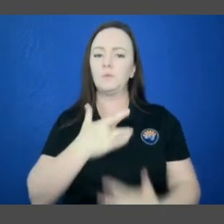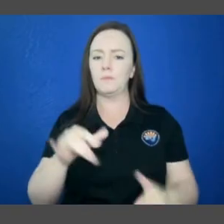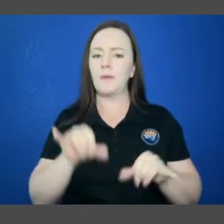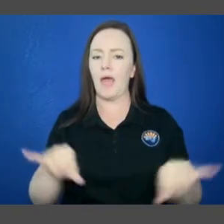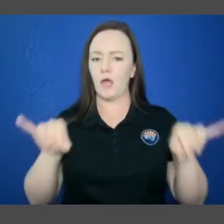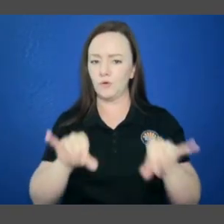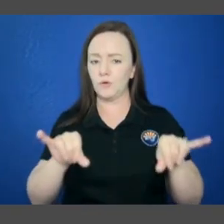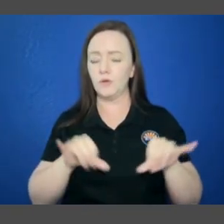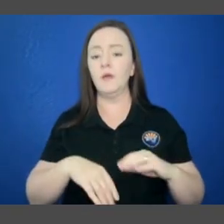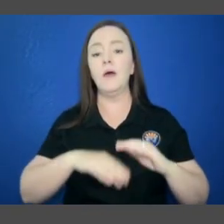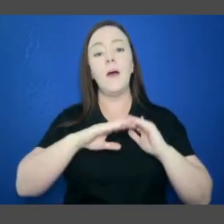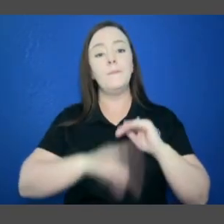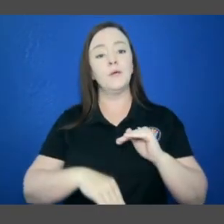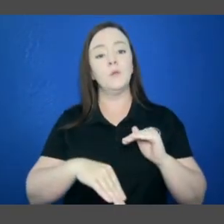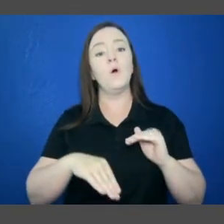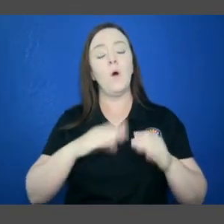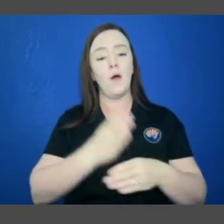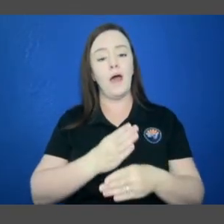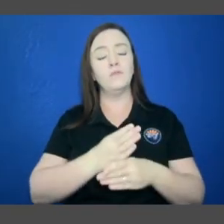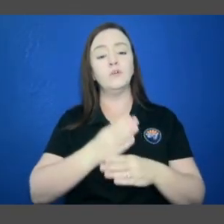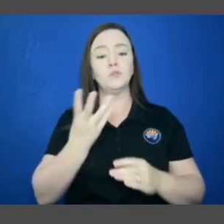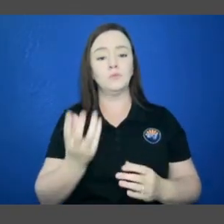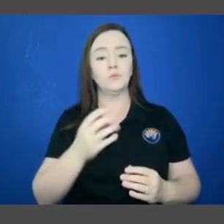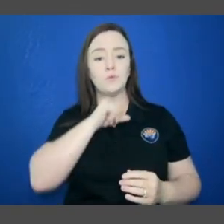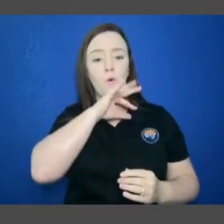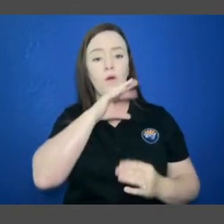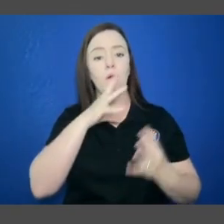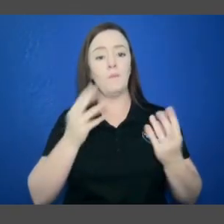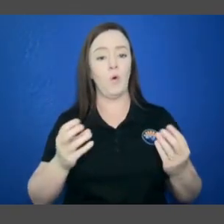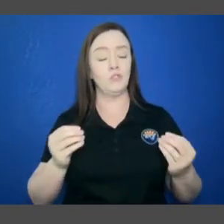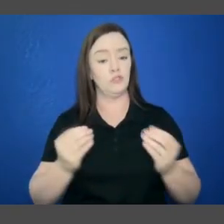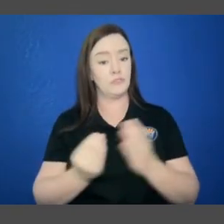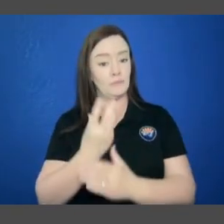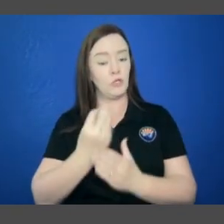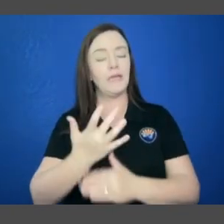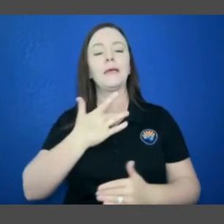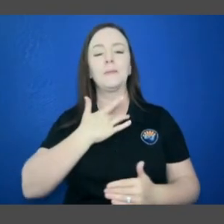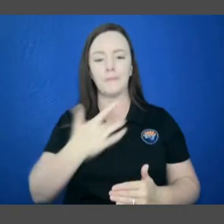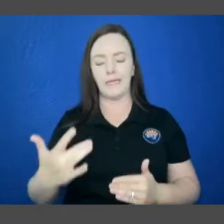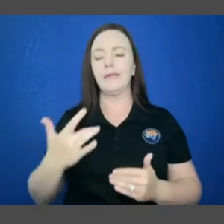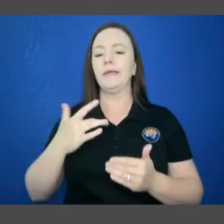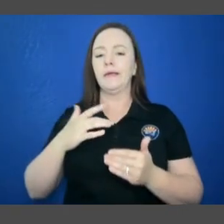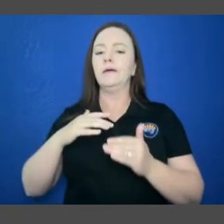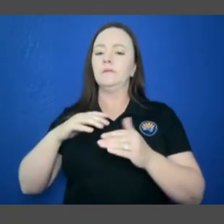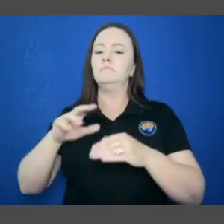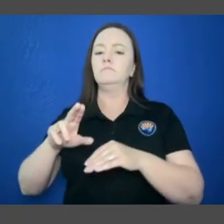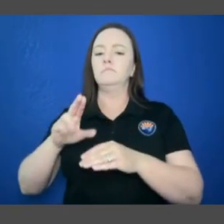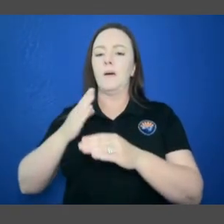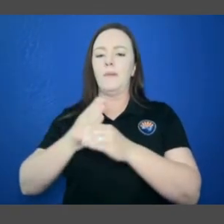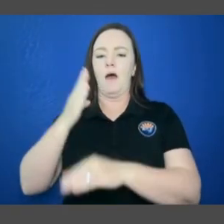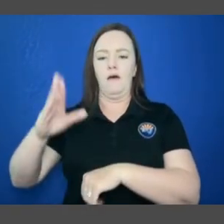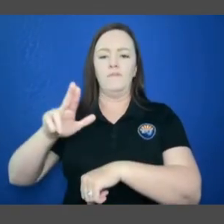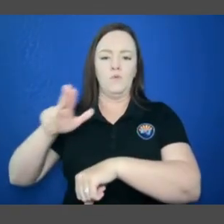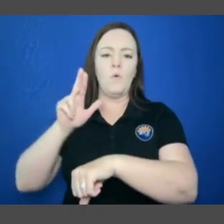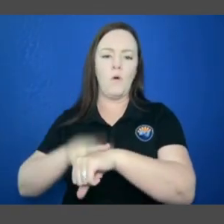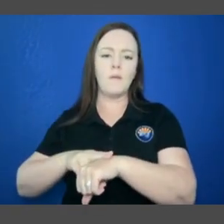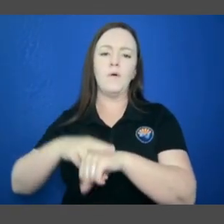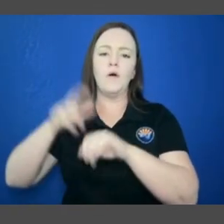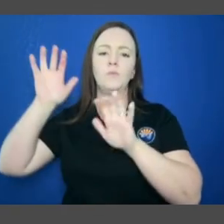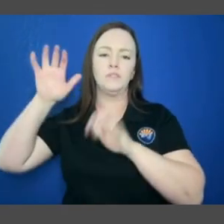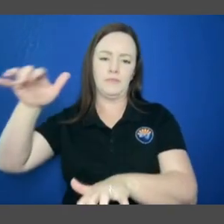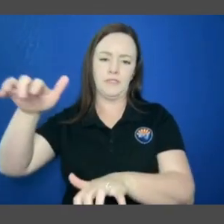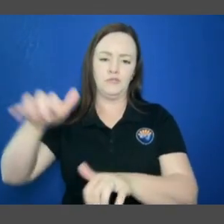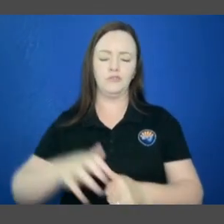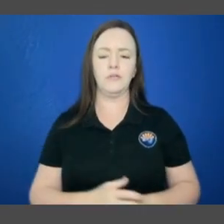moisture in the spring leans towards above normal monsoon precipitation. Some additional